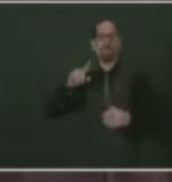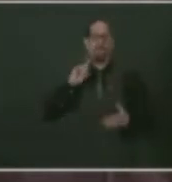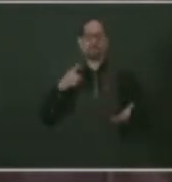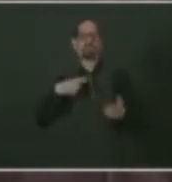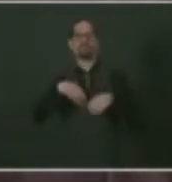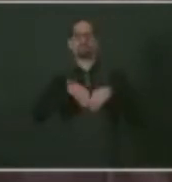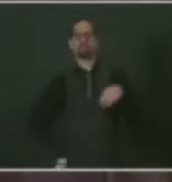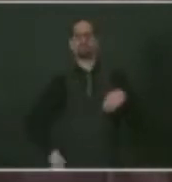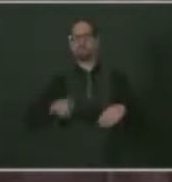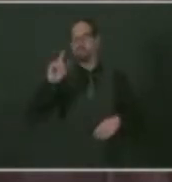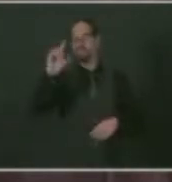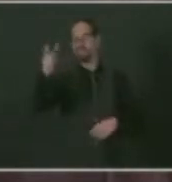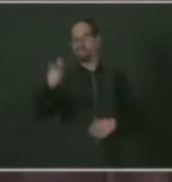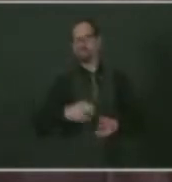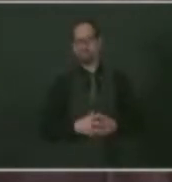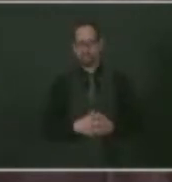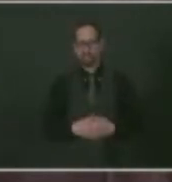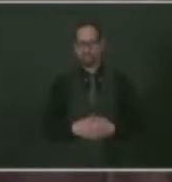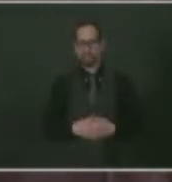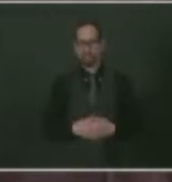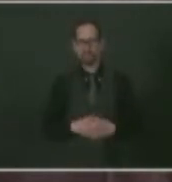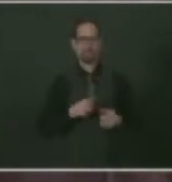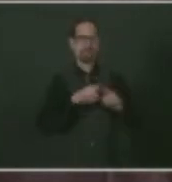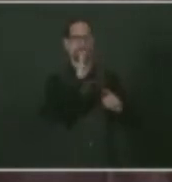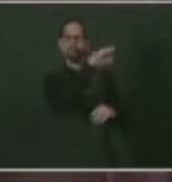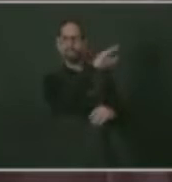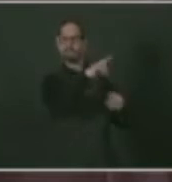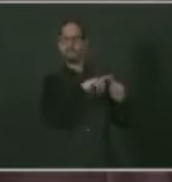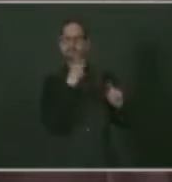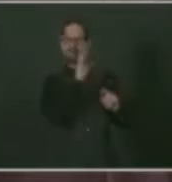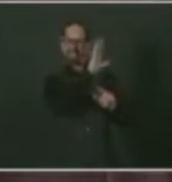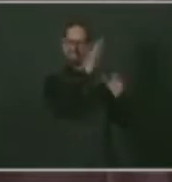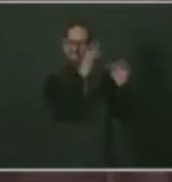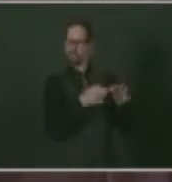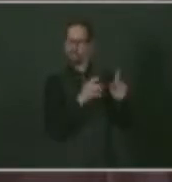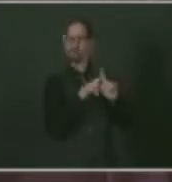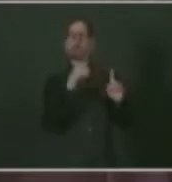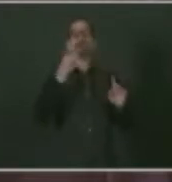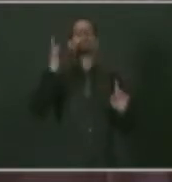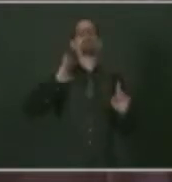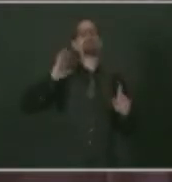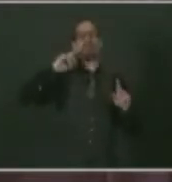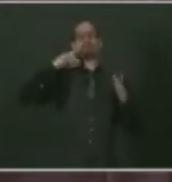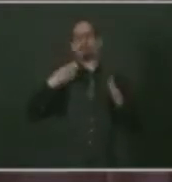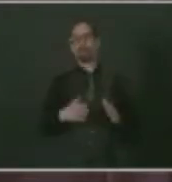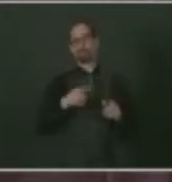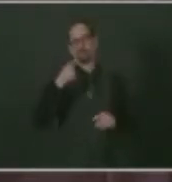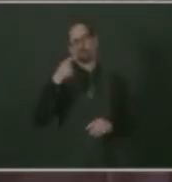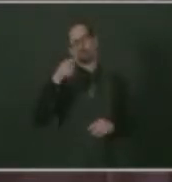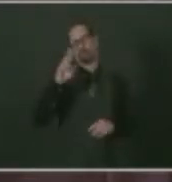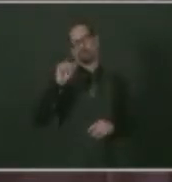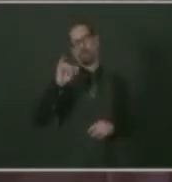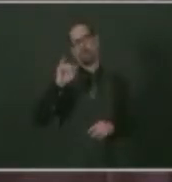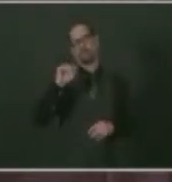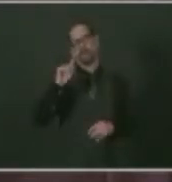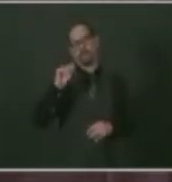going to see you with that. A lot of this is based on your predecessor, but ultimately, doesn't the General Assembly have a critical role in determining the actions